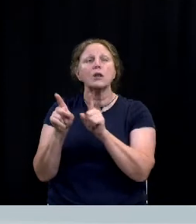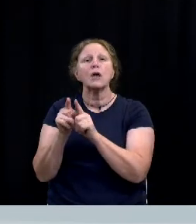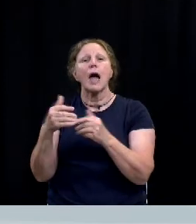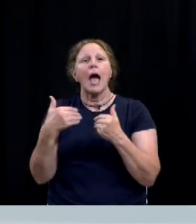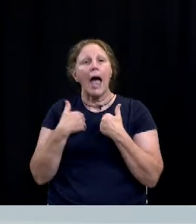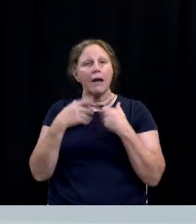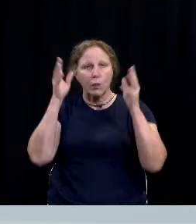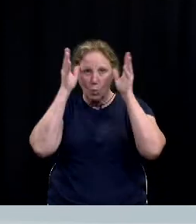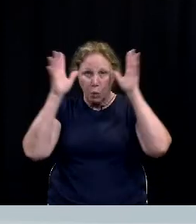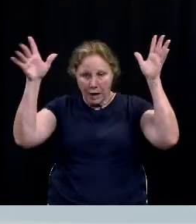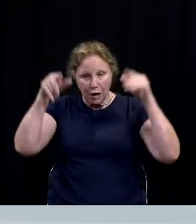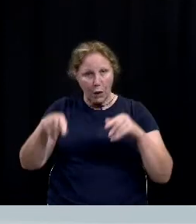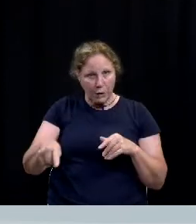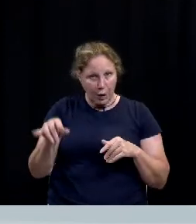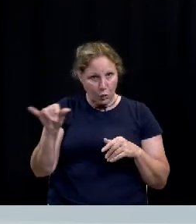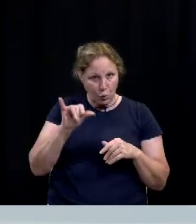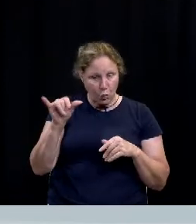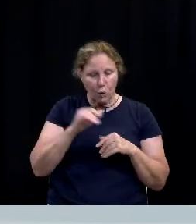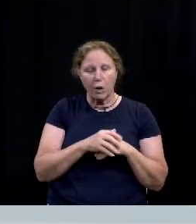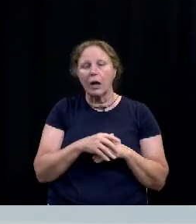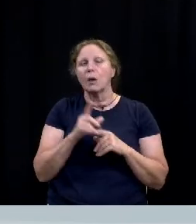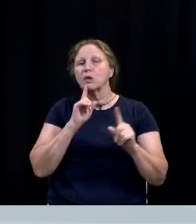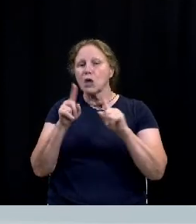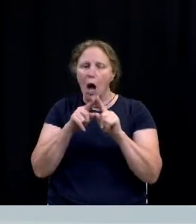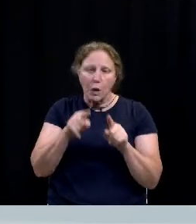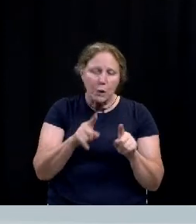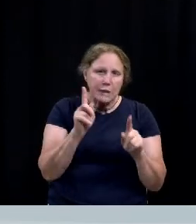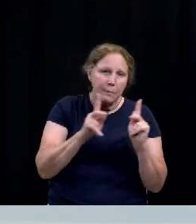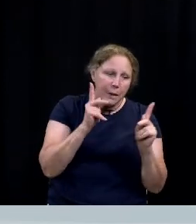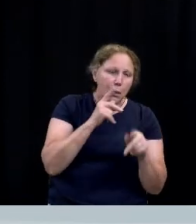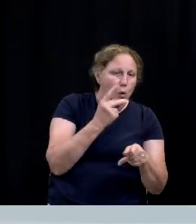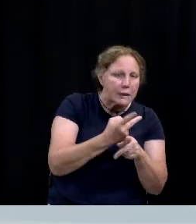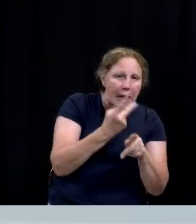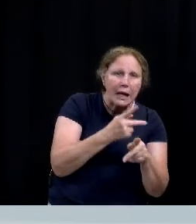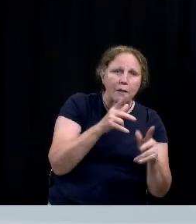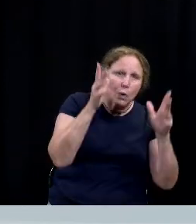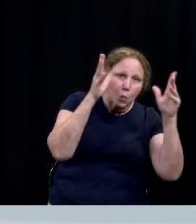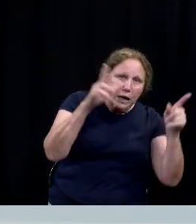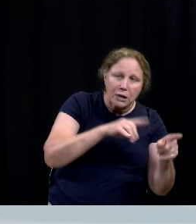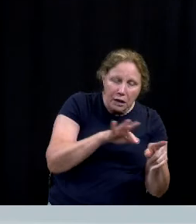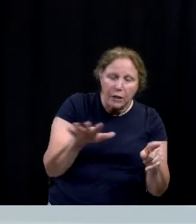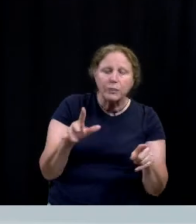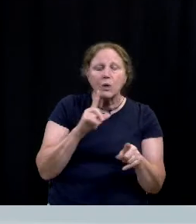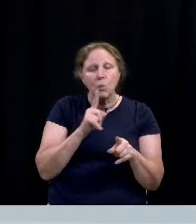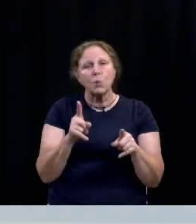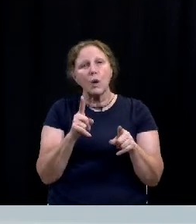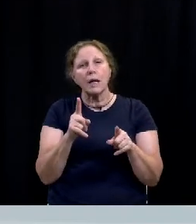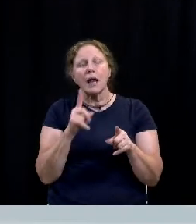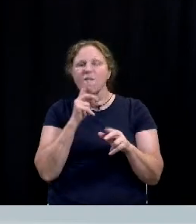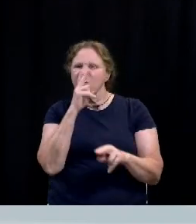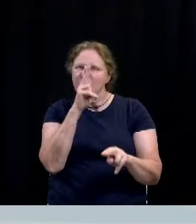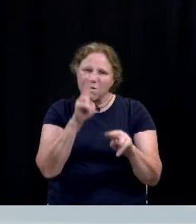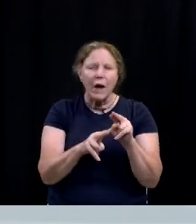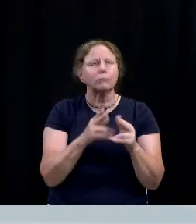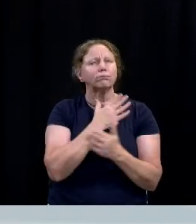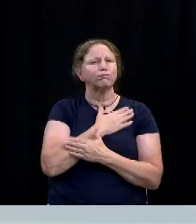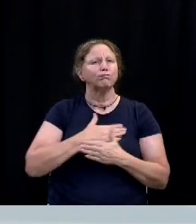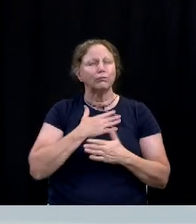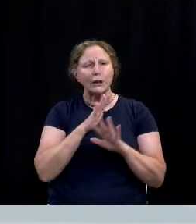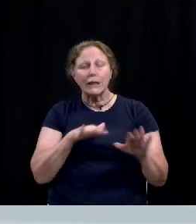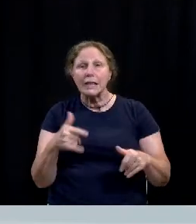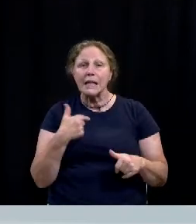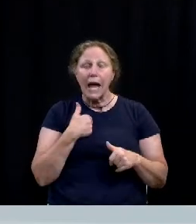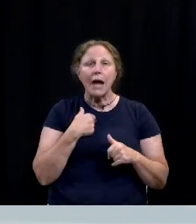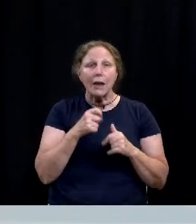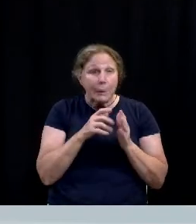some reindeer on site as well and we're going to have some talks with some of the keepers and really just you know a fun moment to where kids can have